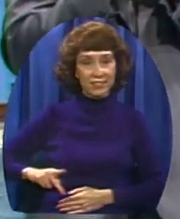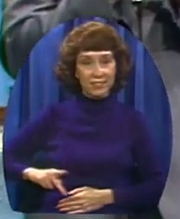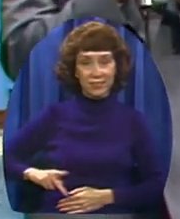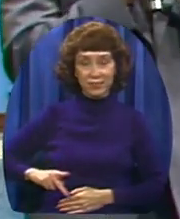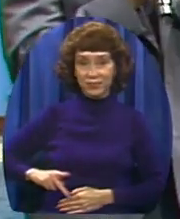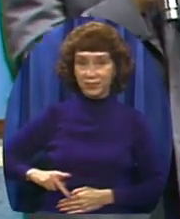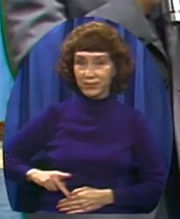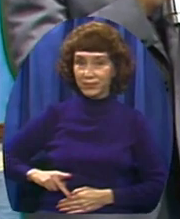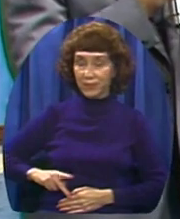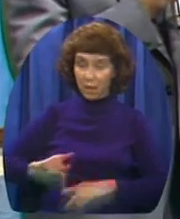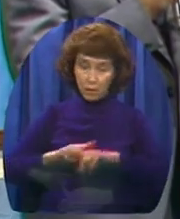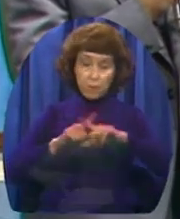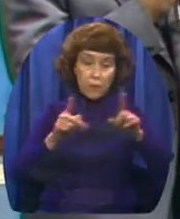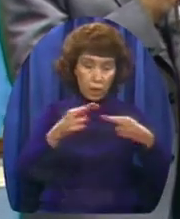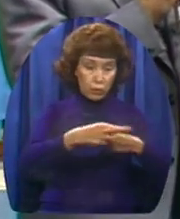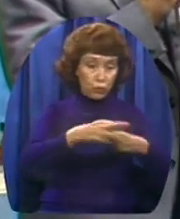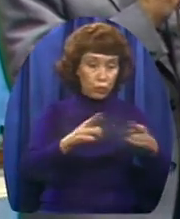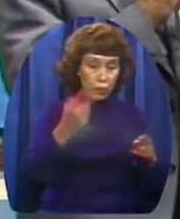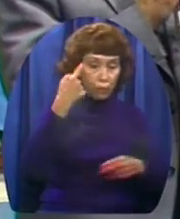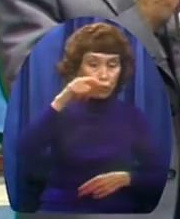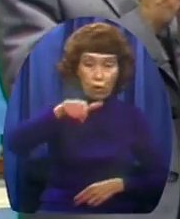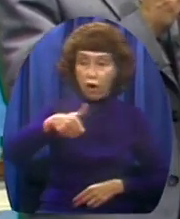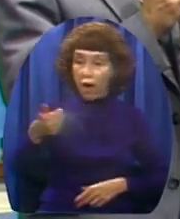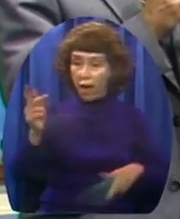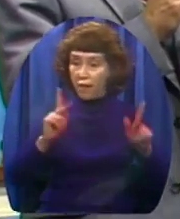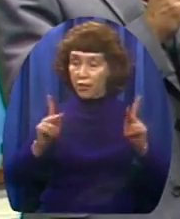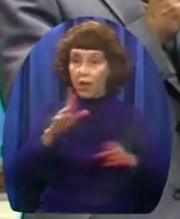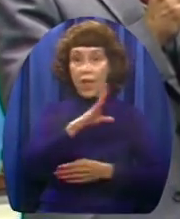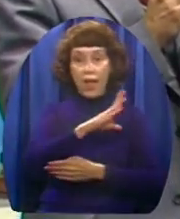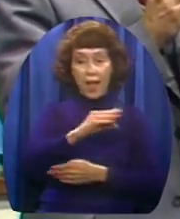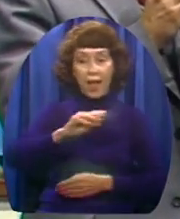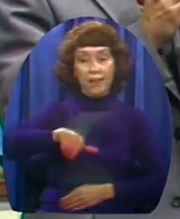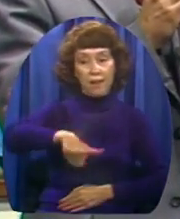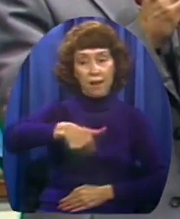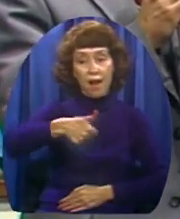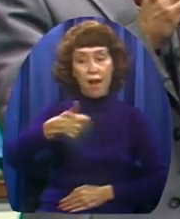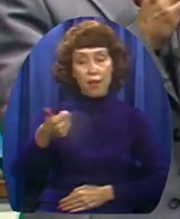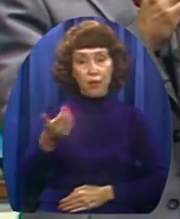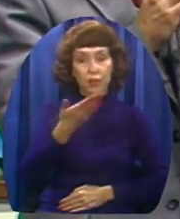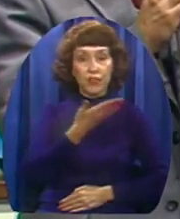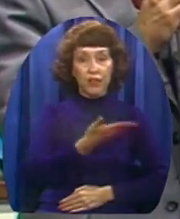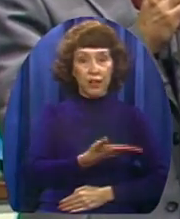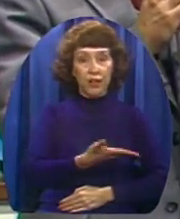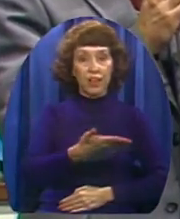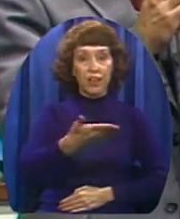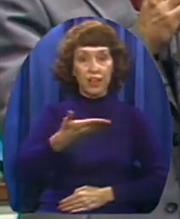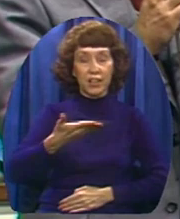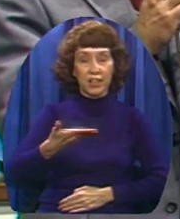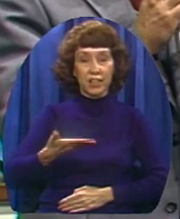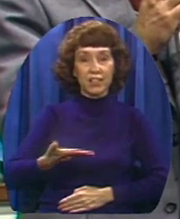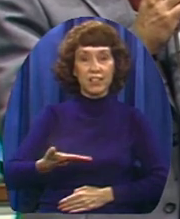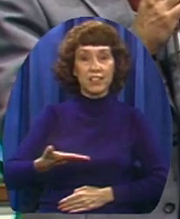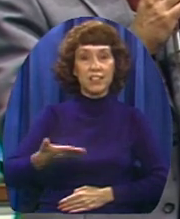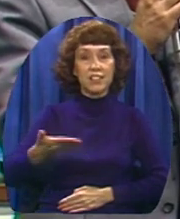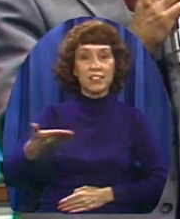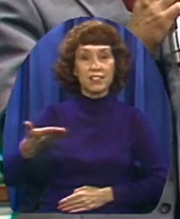But room for others and for other things